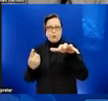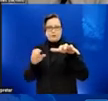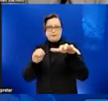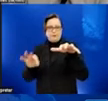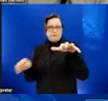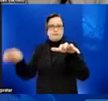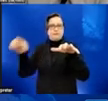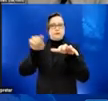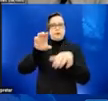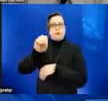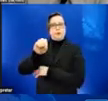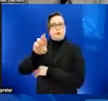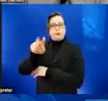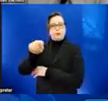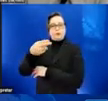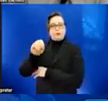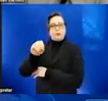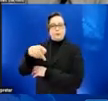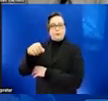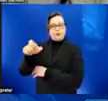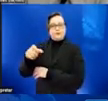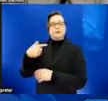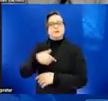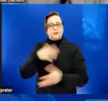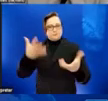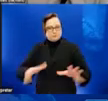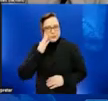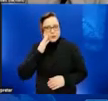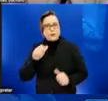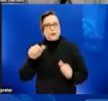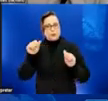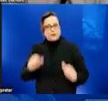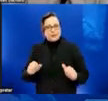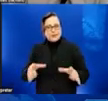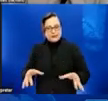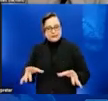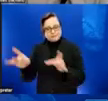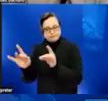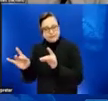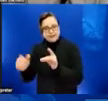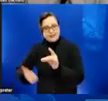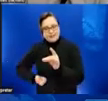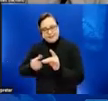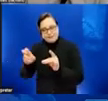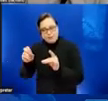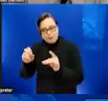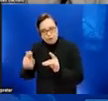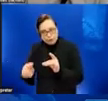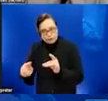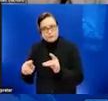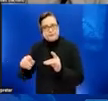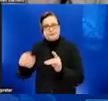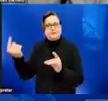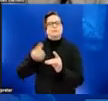and items in the environment. And so it's important for this reason that anybody who has monkeypox, you know, avoid